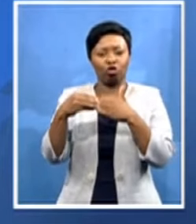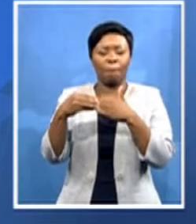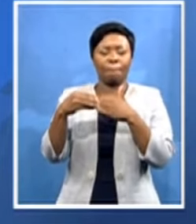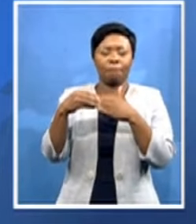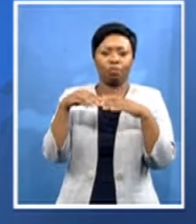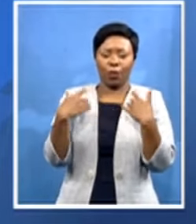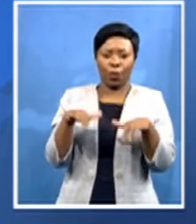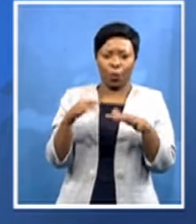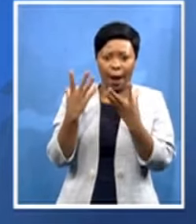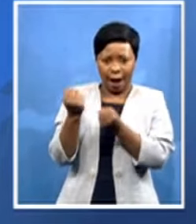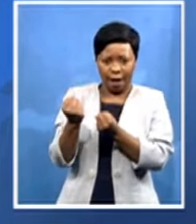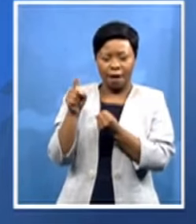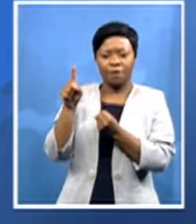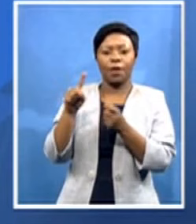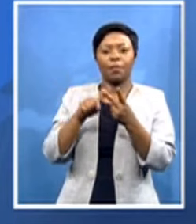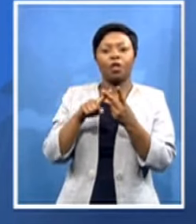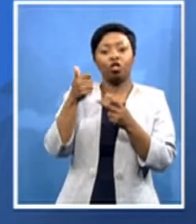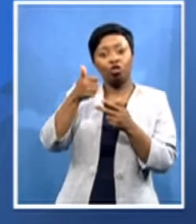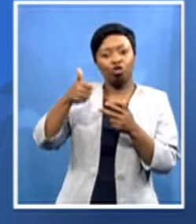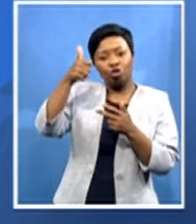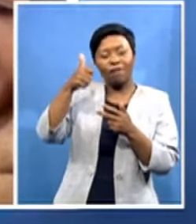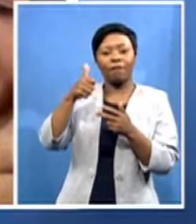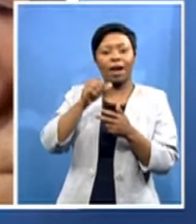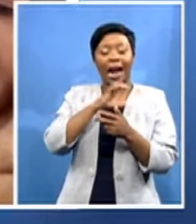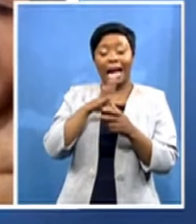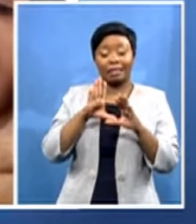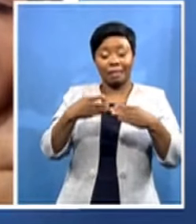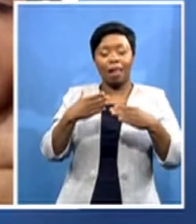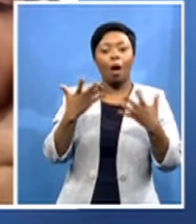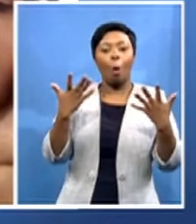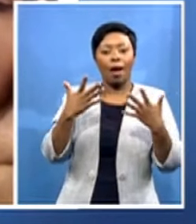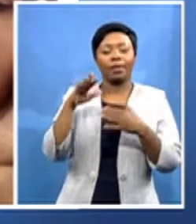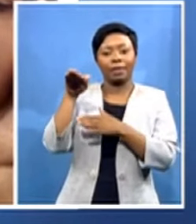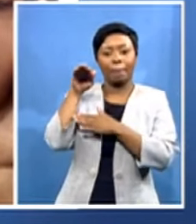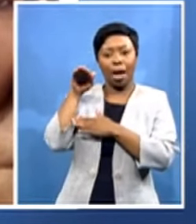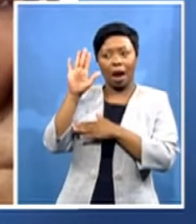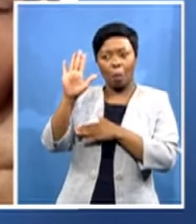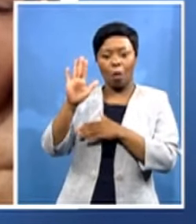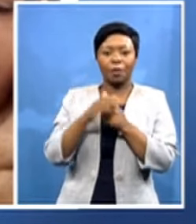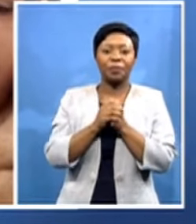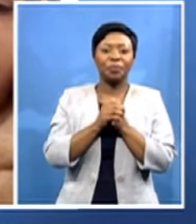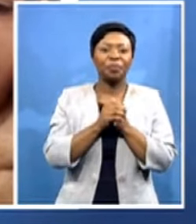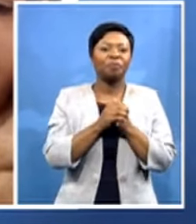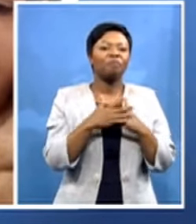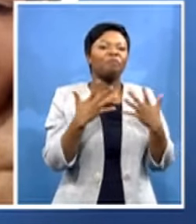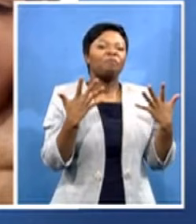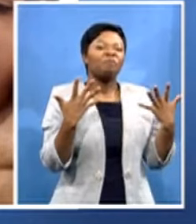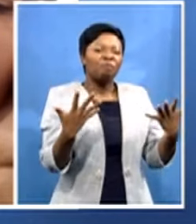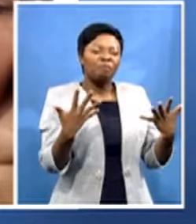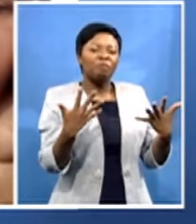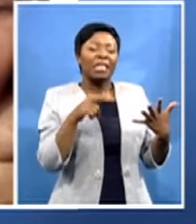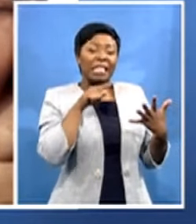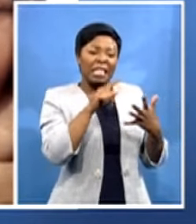chief councils in zimbabwe what fruits has this blitz campaign uh obtained